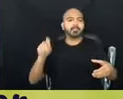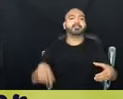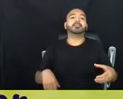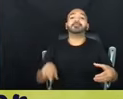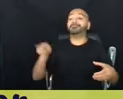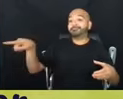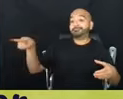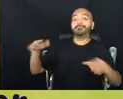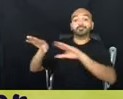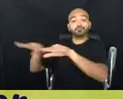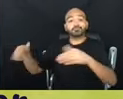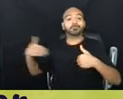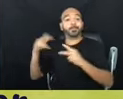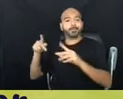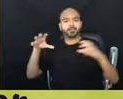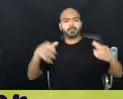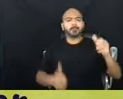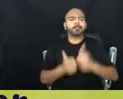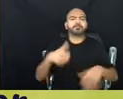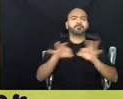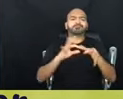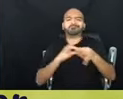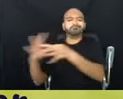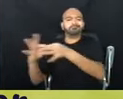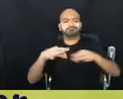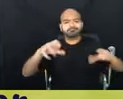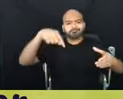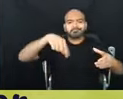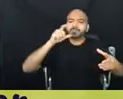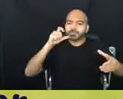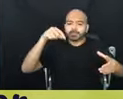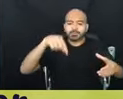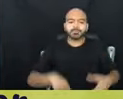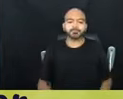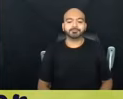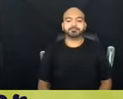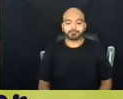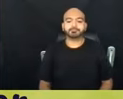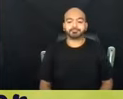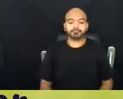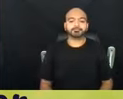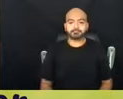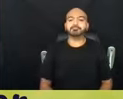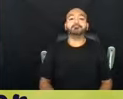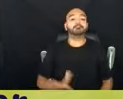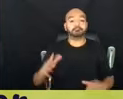the most important people in the lives of children and young people? Parents and teachers,